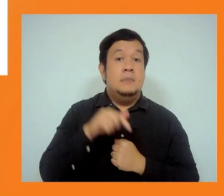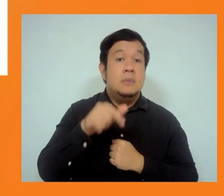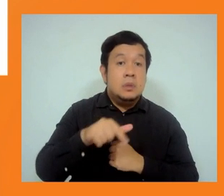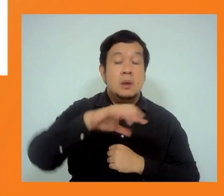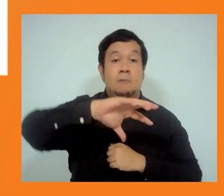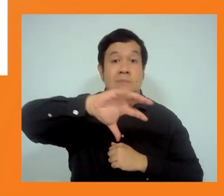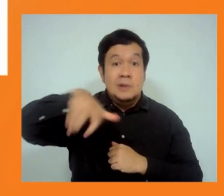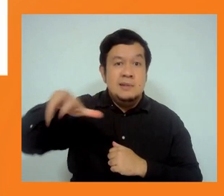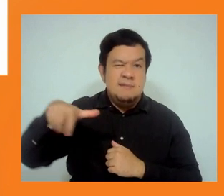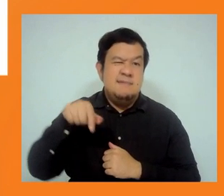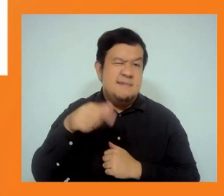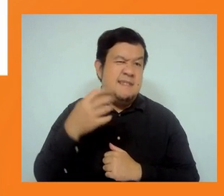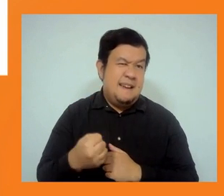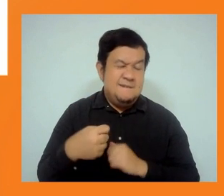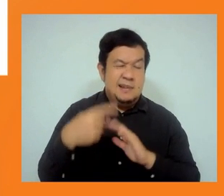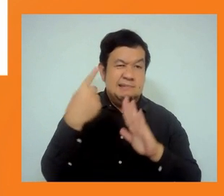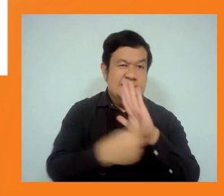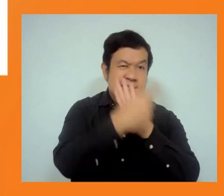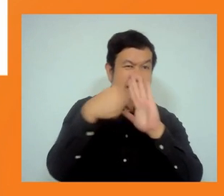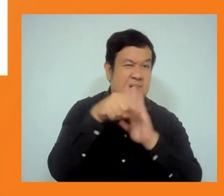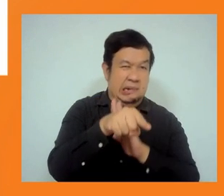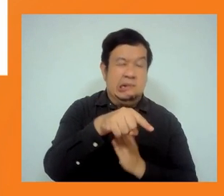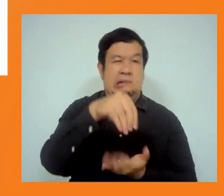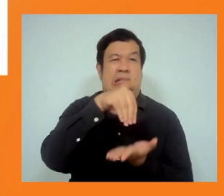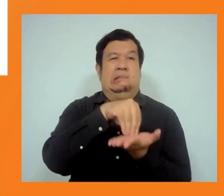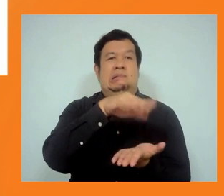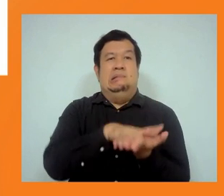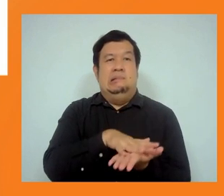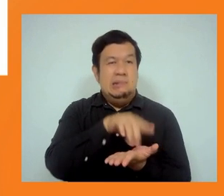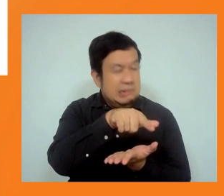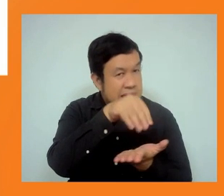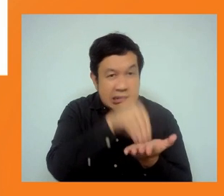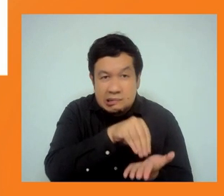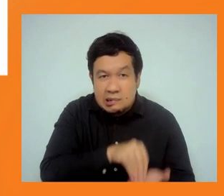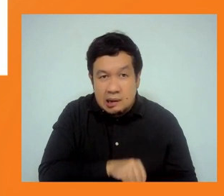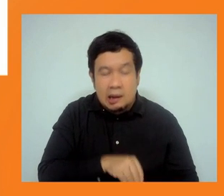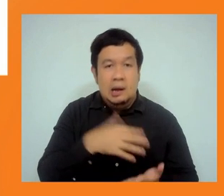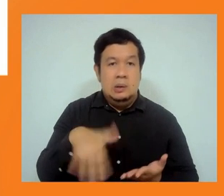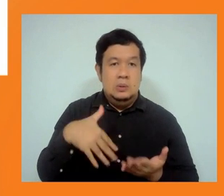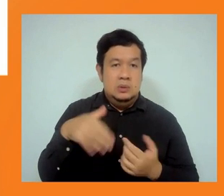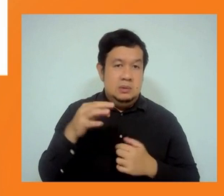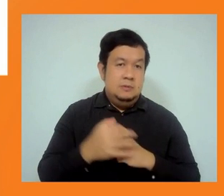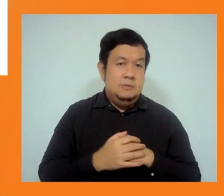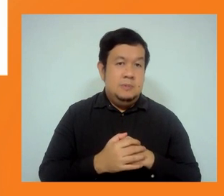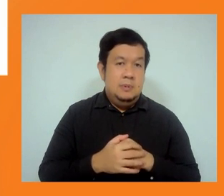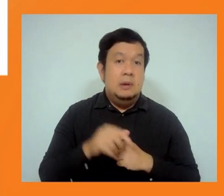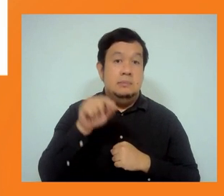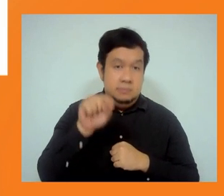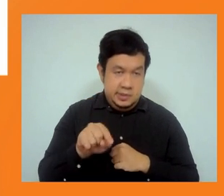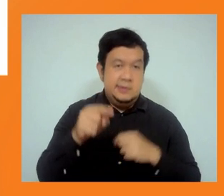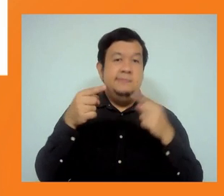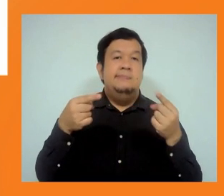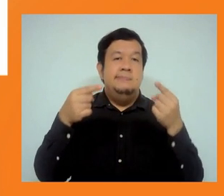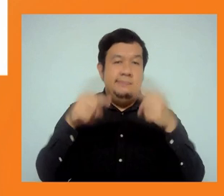Lanka is in in in that situation. But so in the the issue is actually when a country get bankrupted.